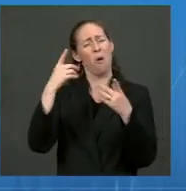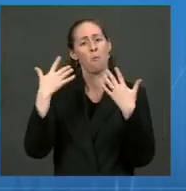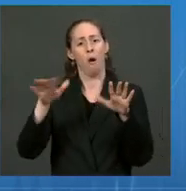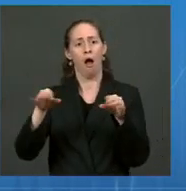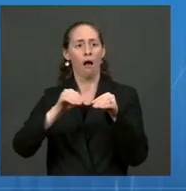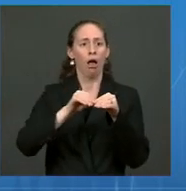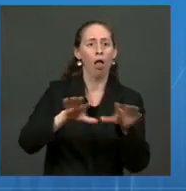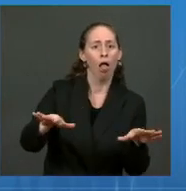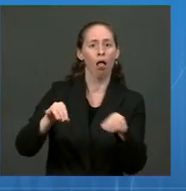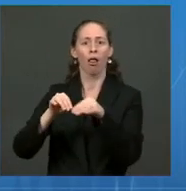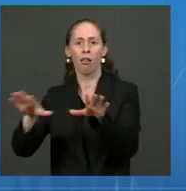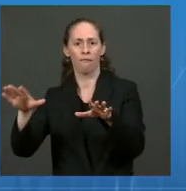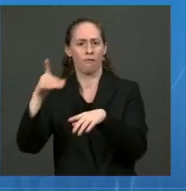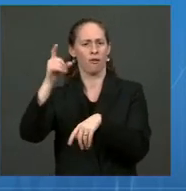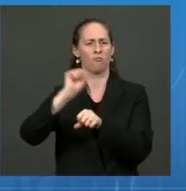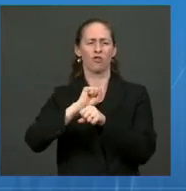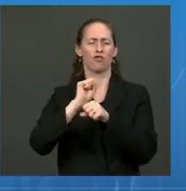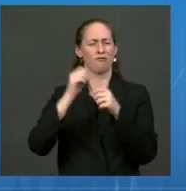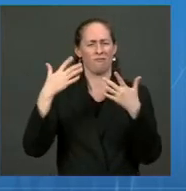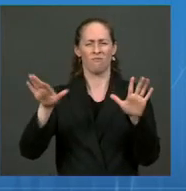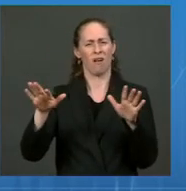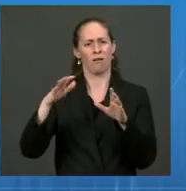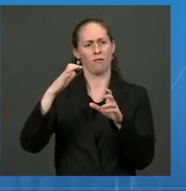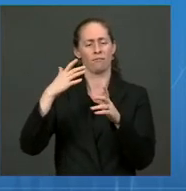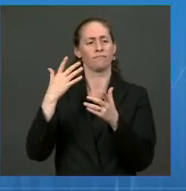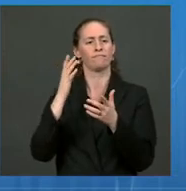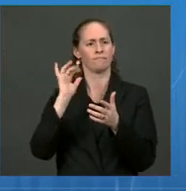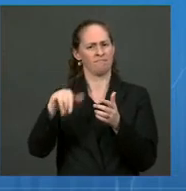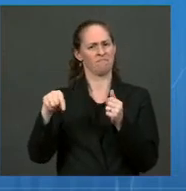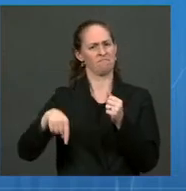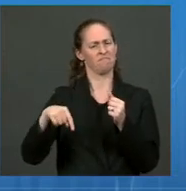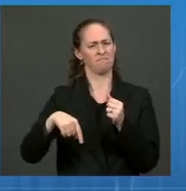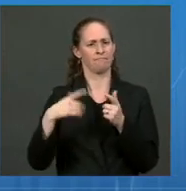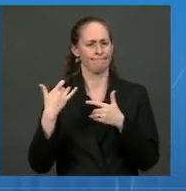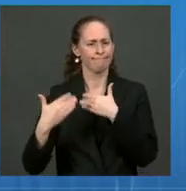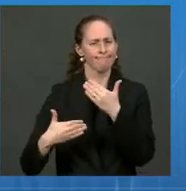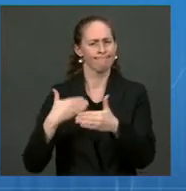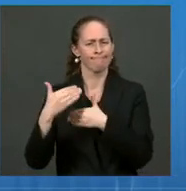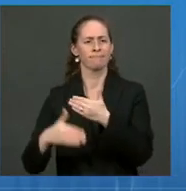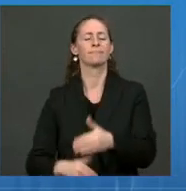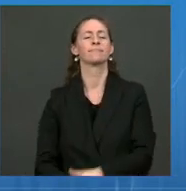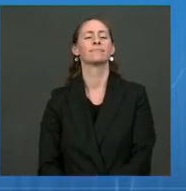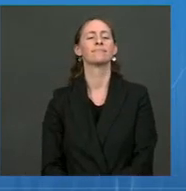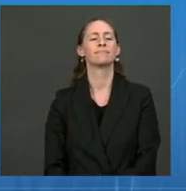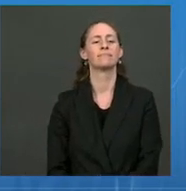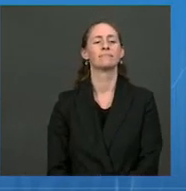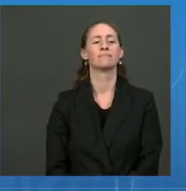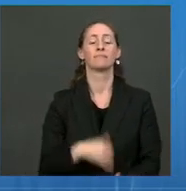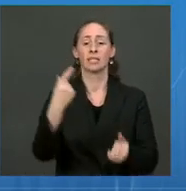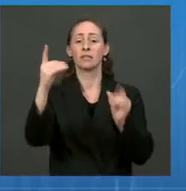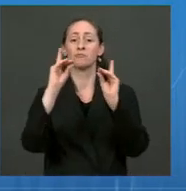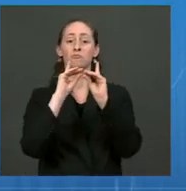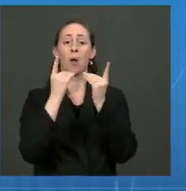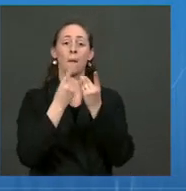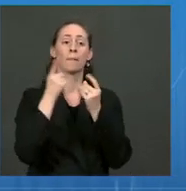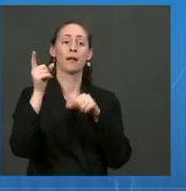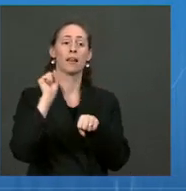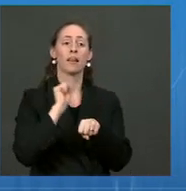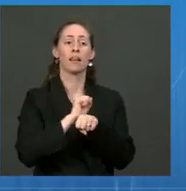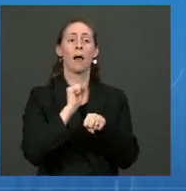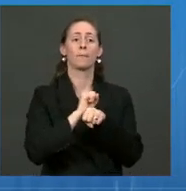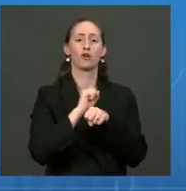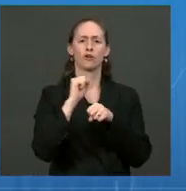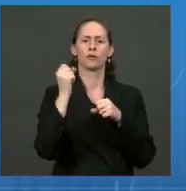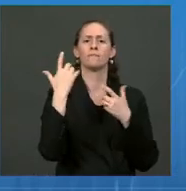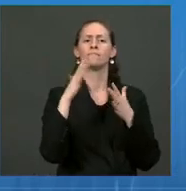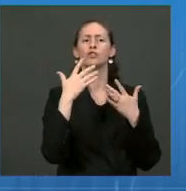As one of the final steps in the process, the agency Department of Labor has submitted the text of the emergency temporary